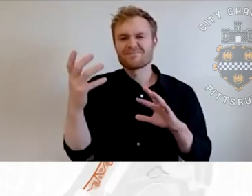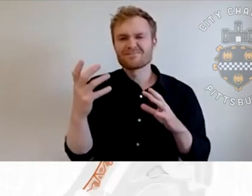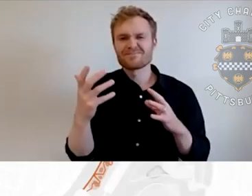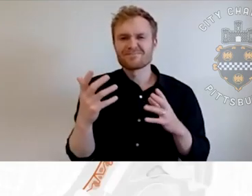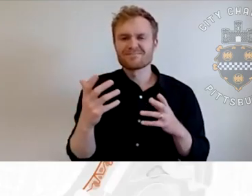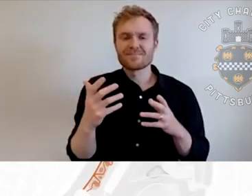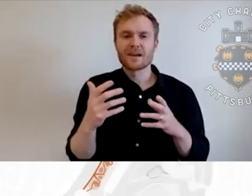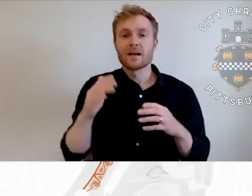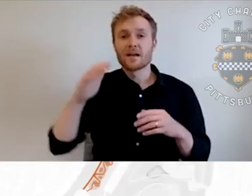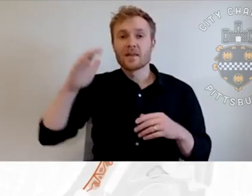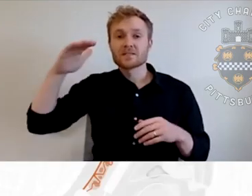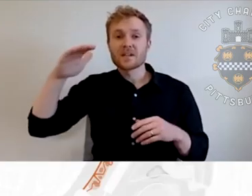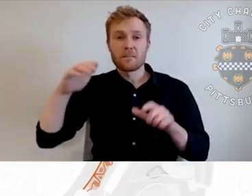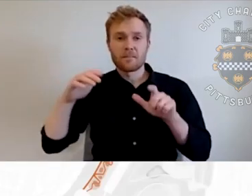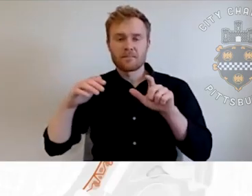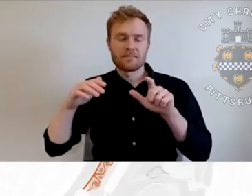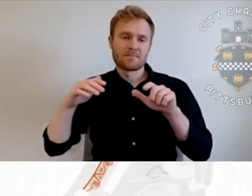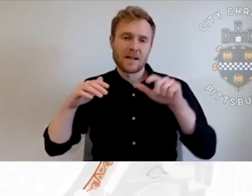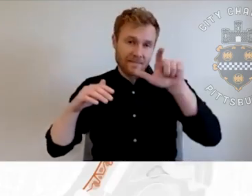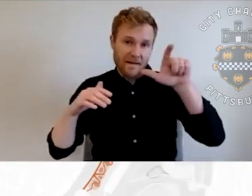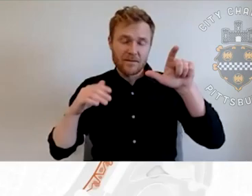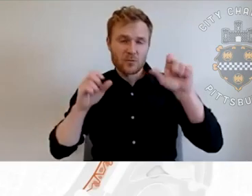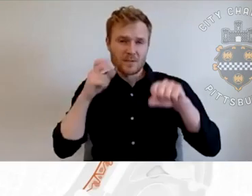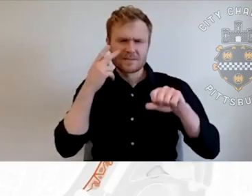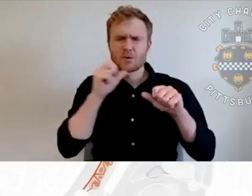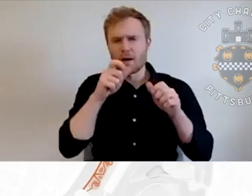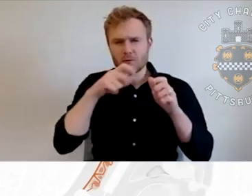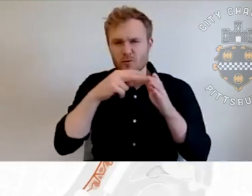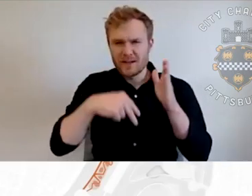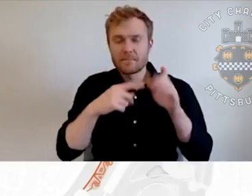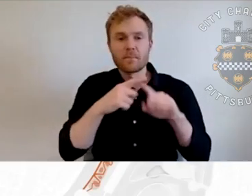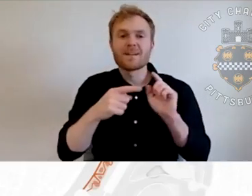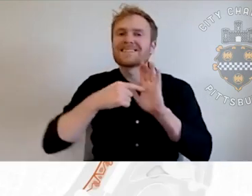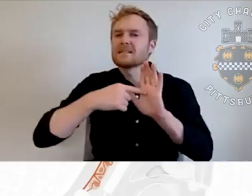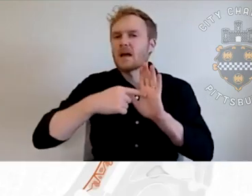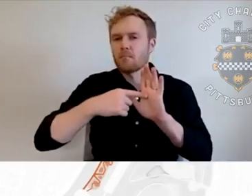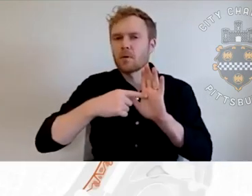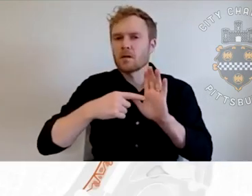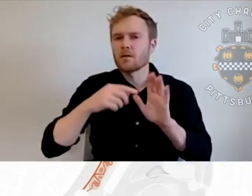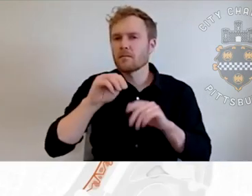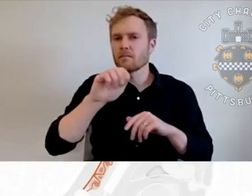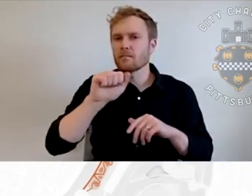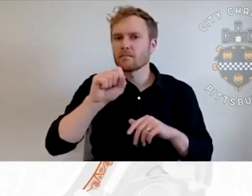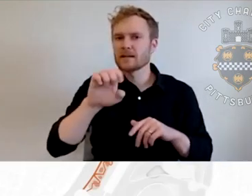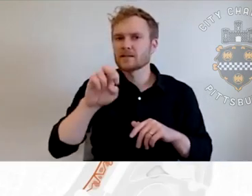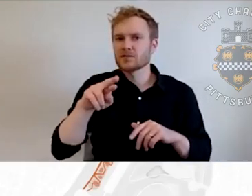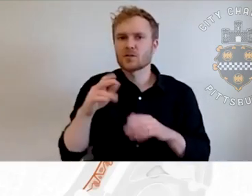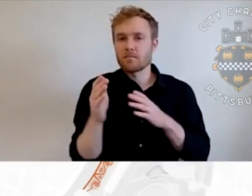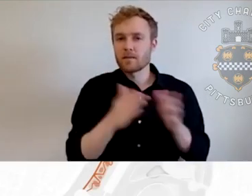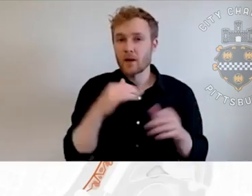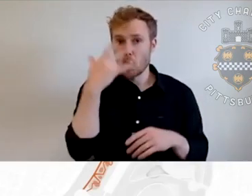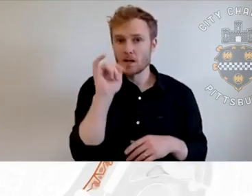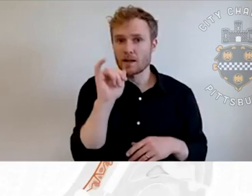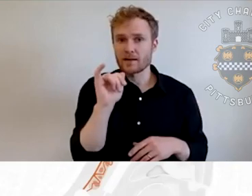don't necessarily have to read all that, but it's an example of what a master plan, uh, can look like when it's complete and it calls out